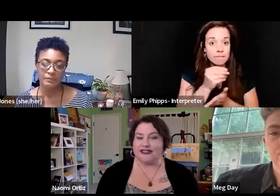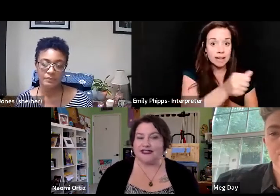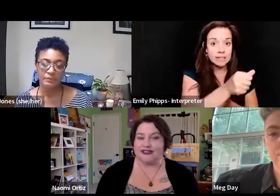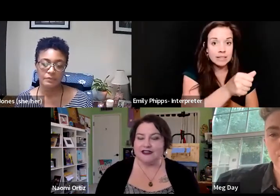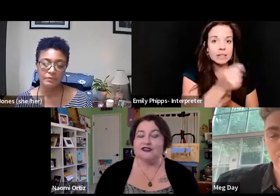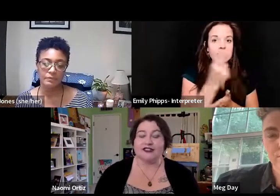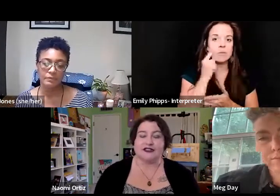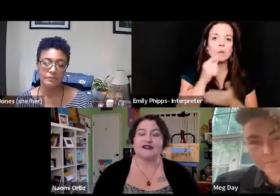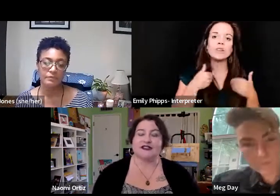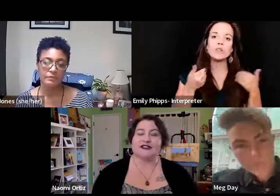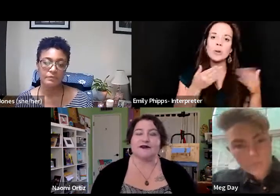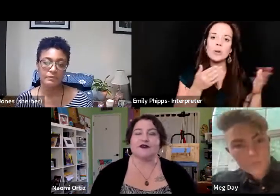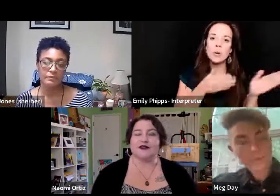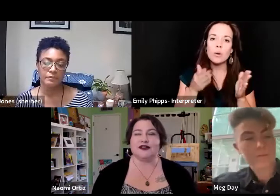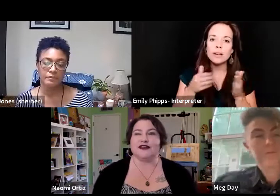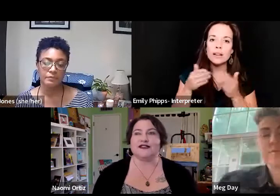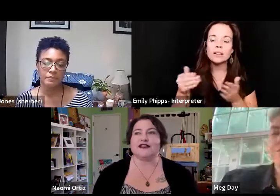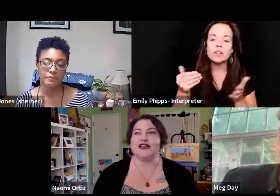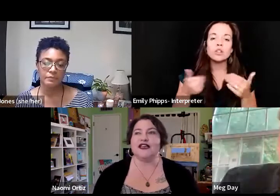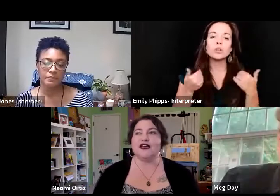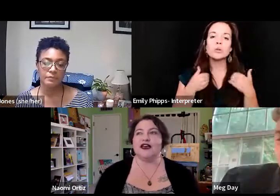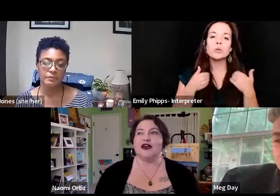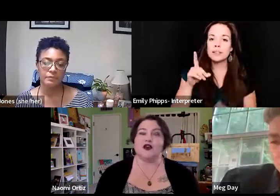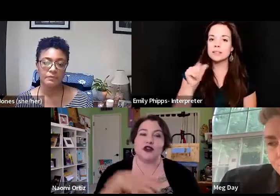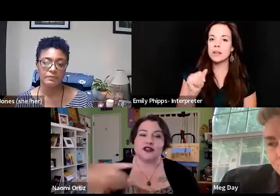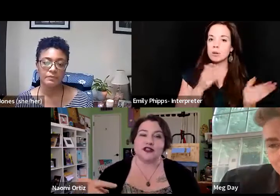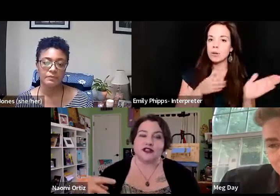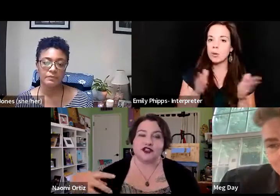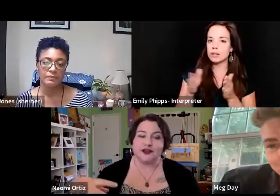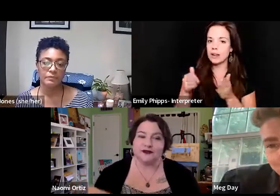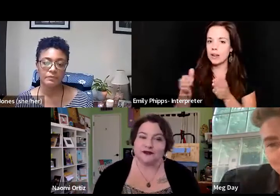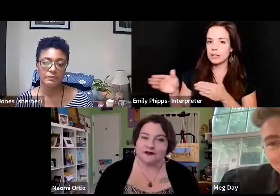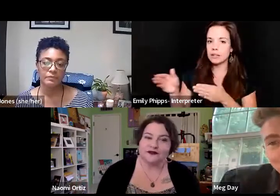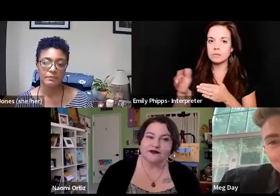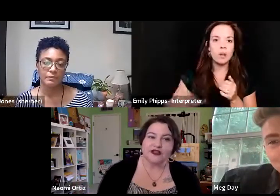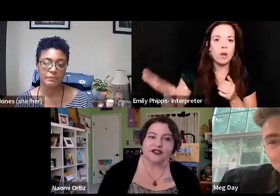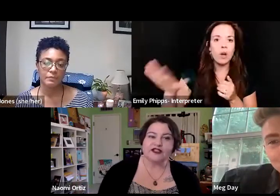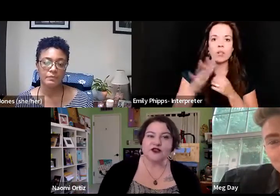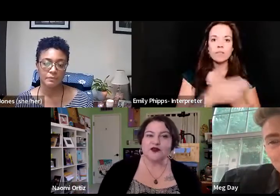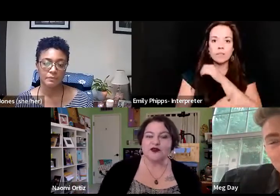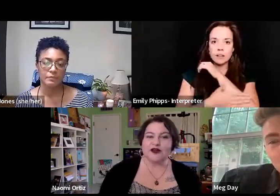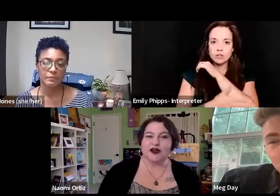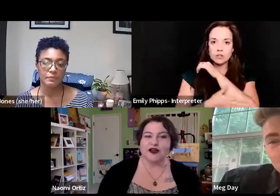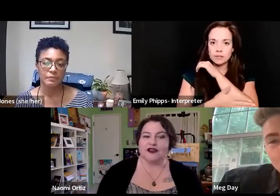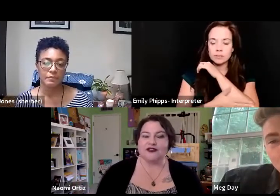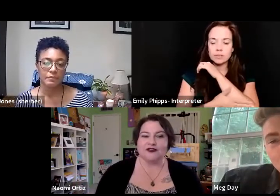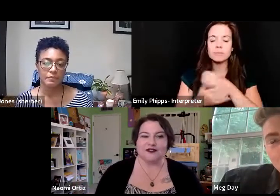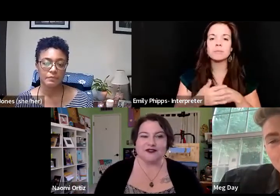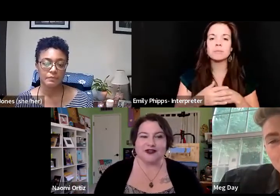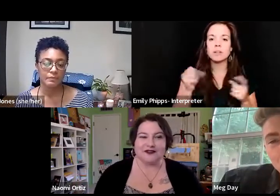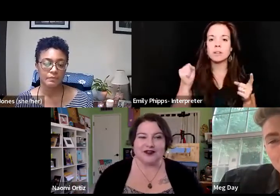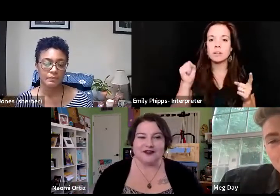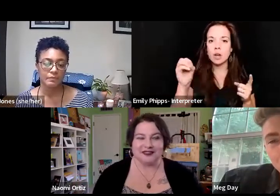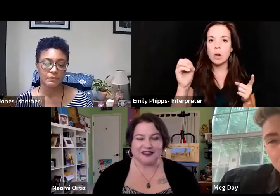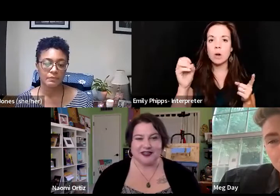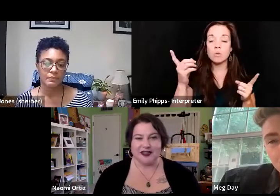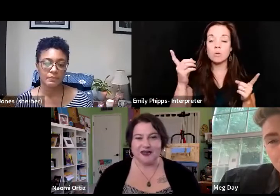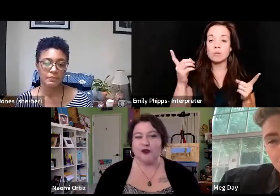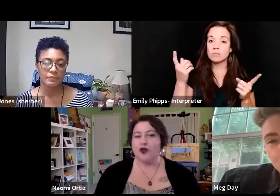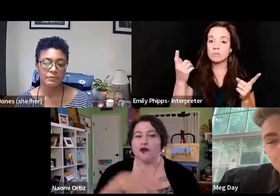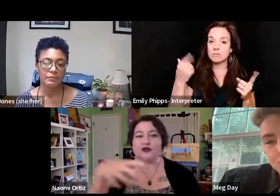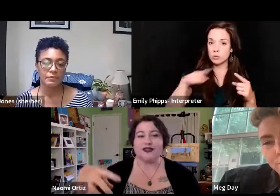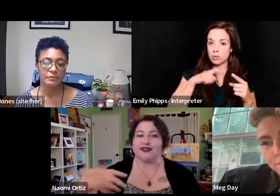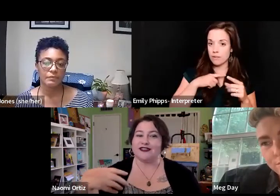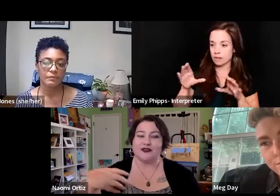organizing, youth disabled organizing across the country. And so those of us who got involved at the